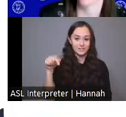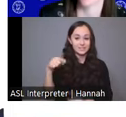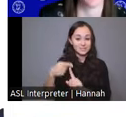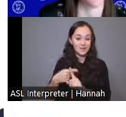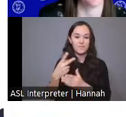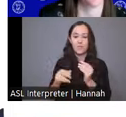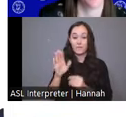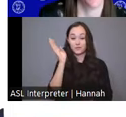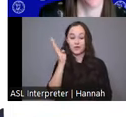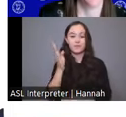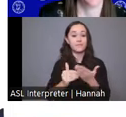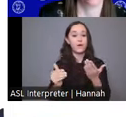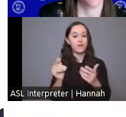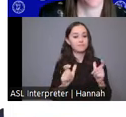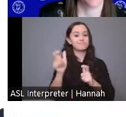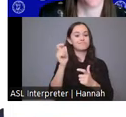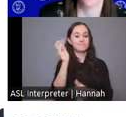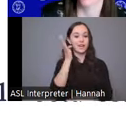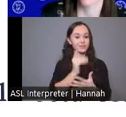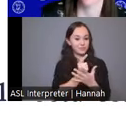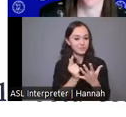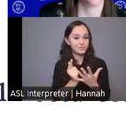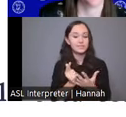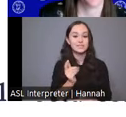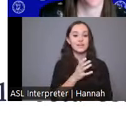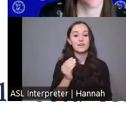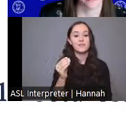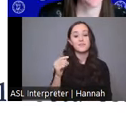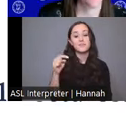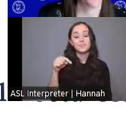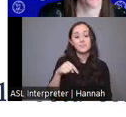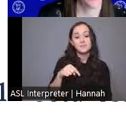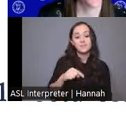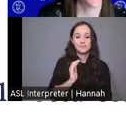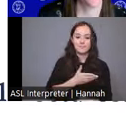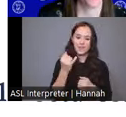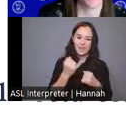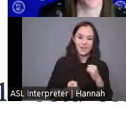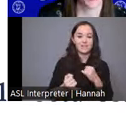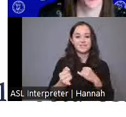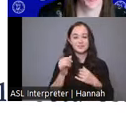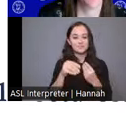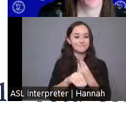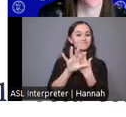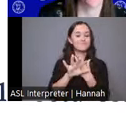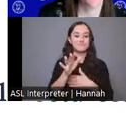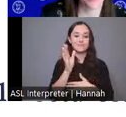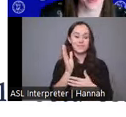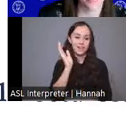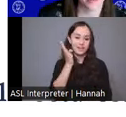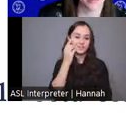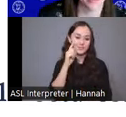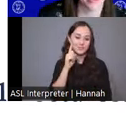larger lecture series. And this was our last virtual lecture for the season, but